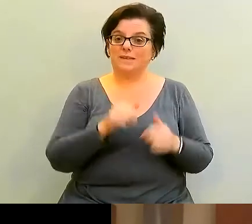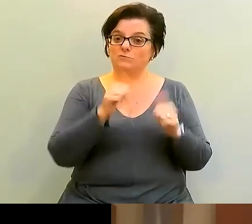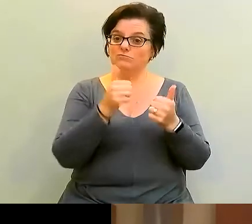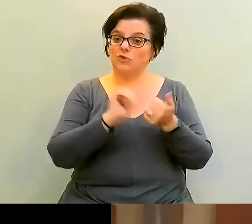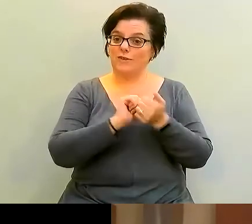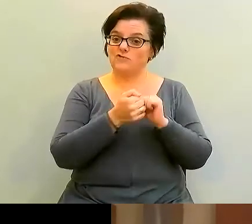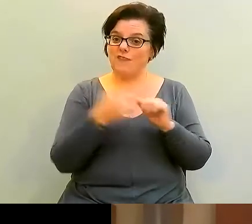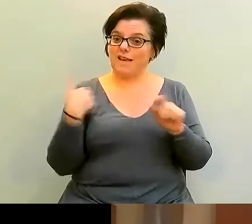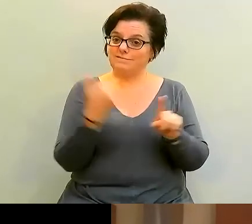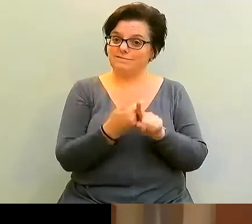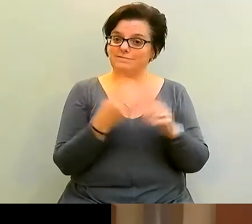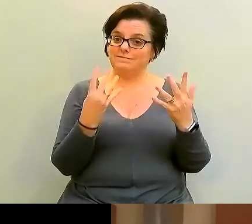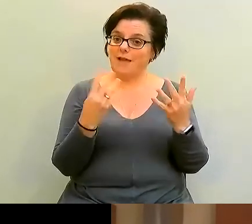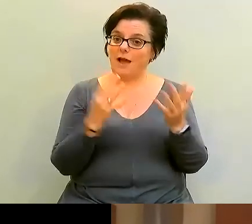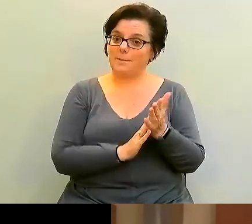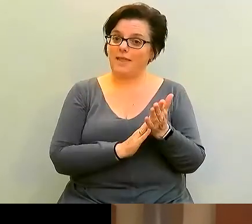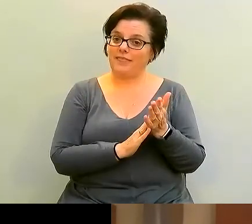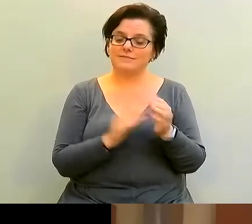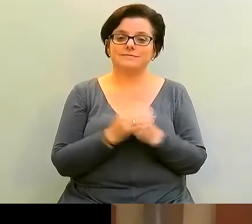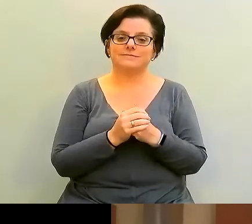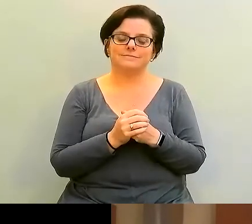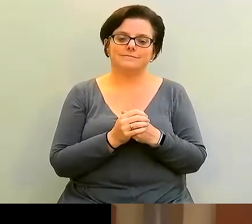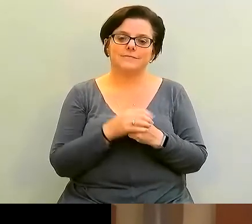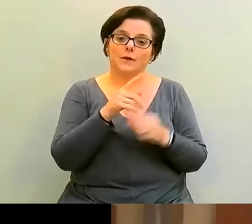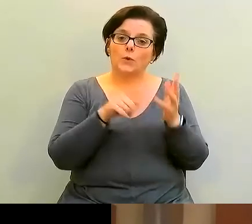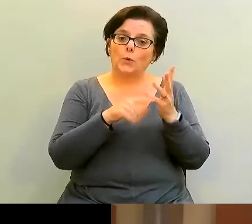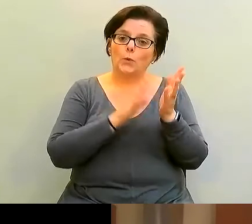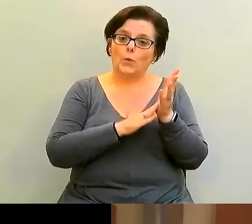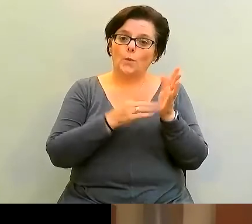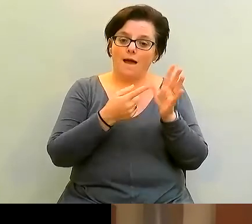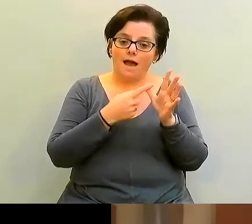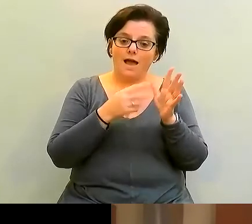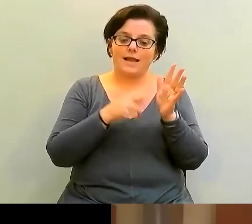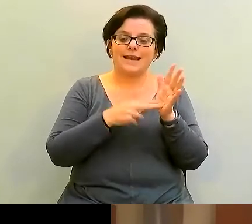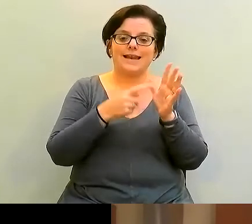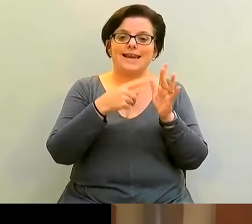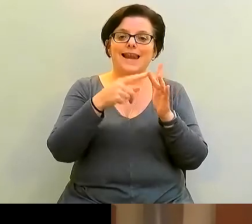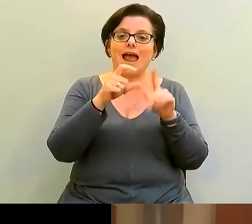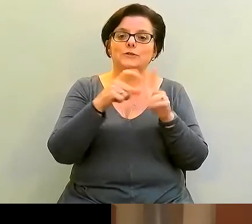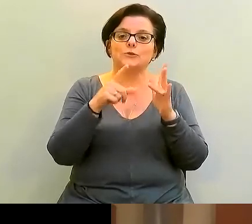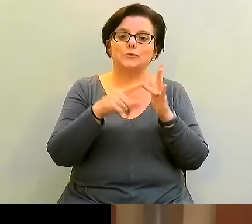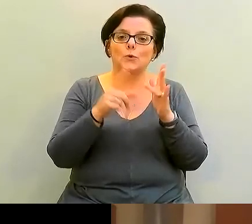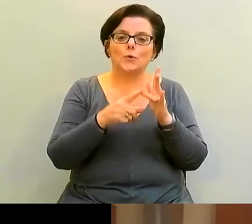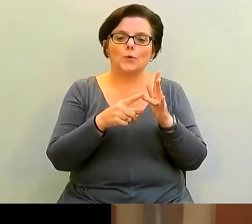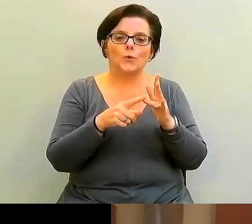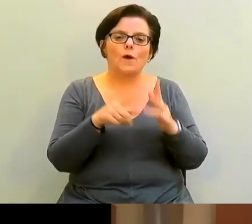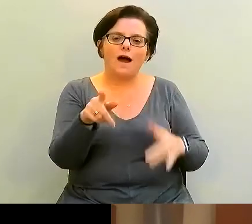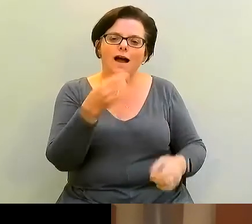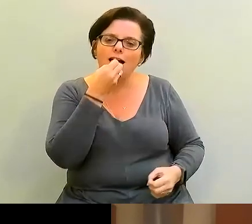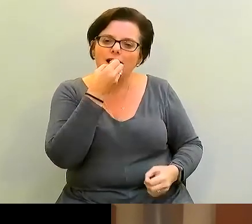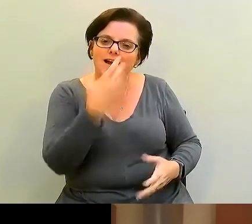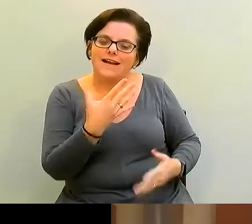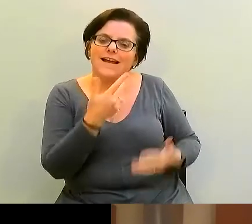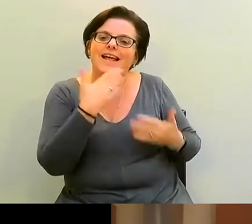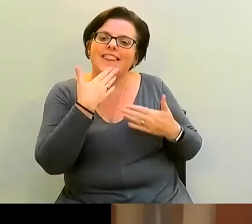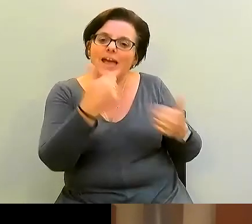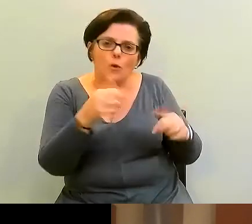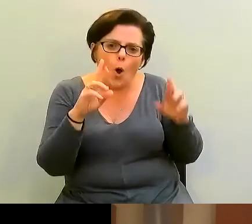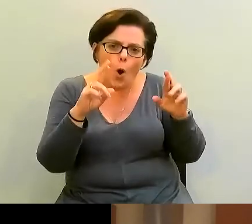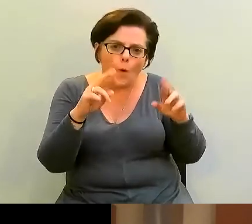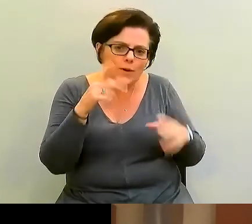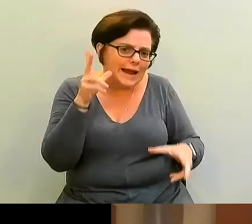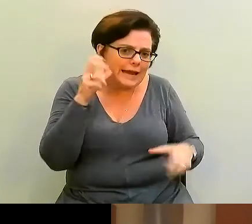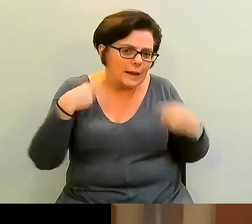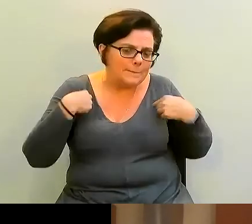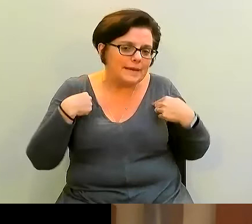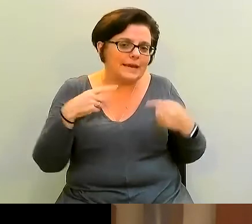last nine months, the marvellous Uma Naidoo. Thank you so much, Mark. I hope everyone can hear me. I'm a